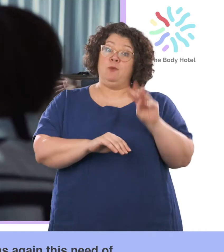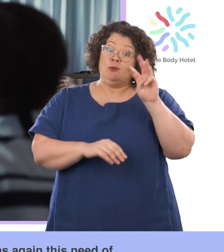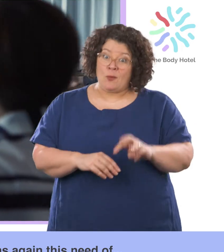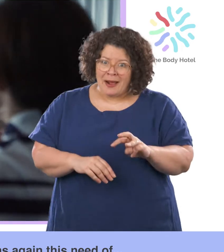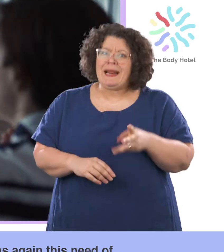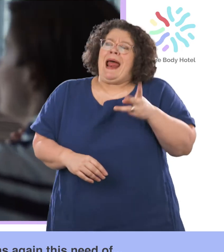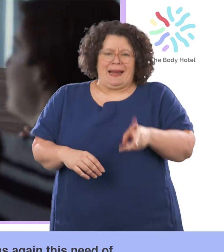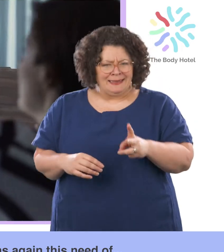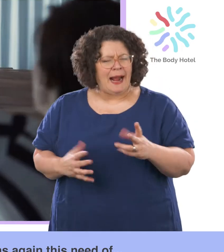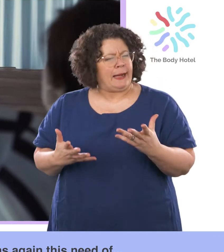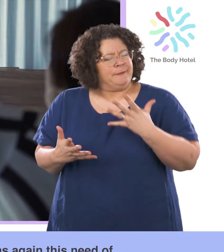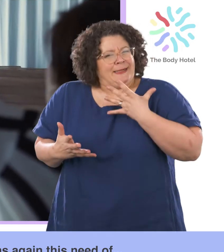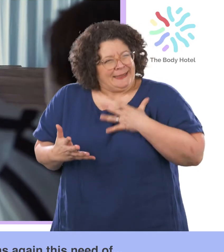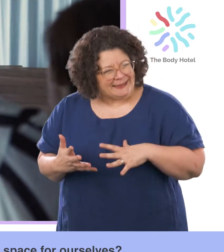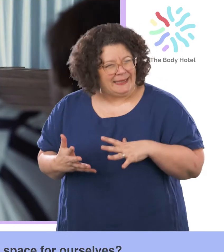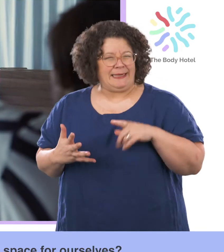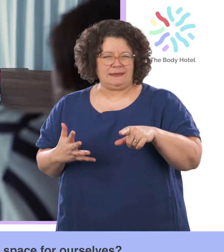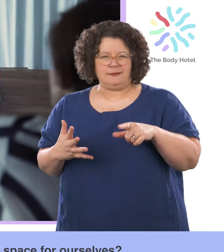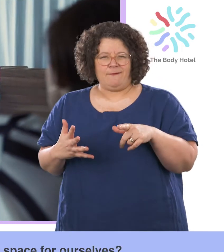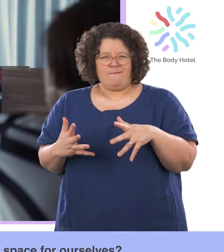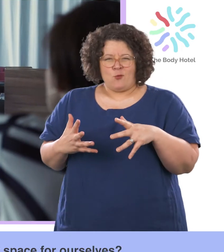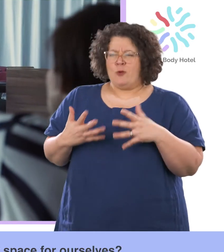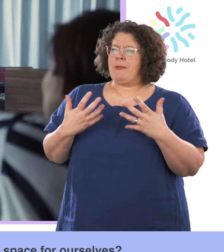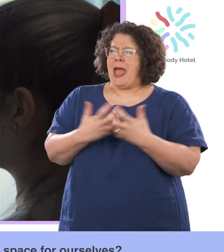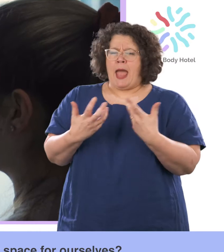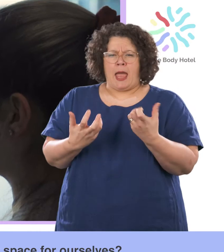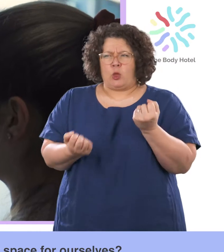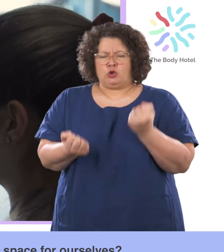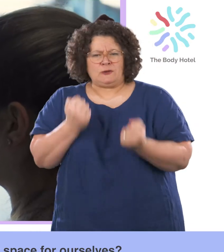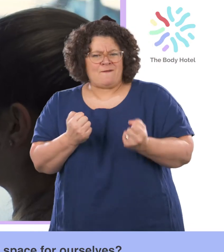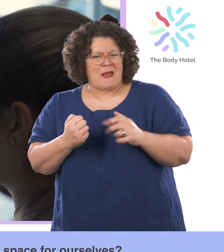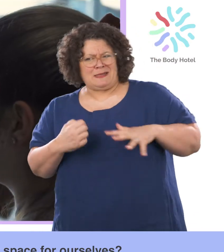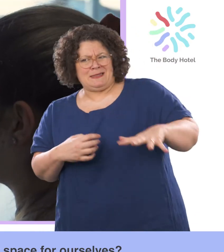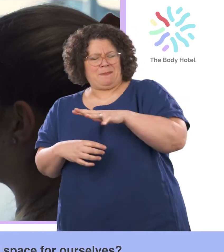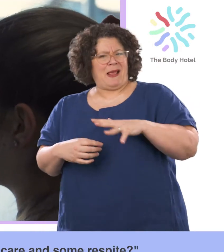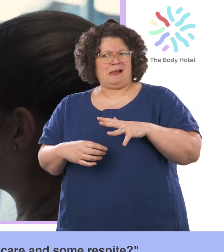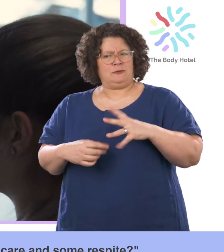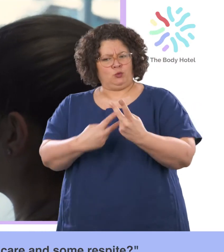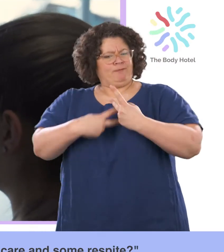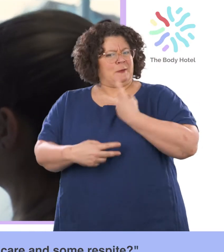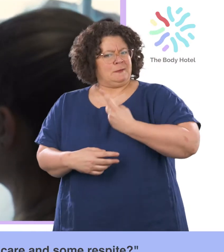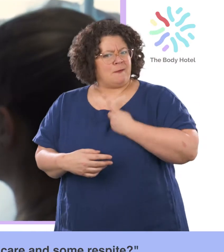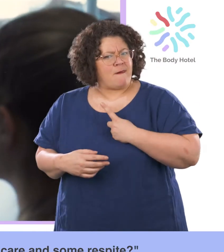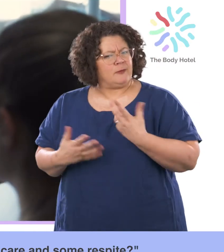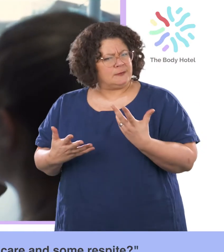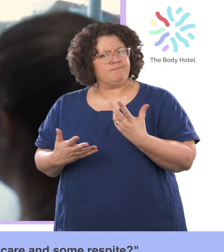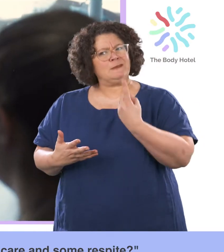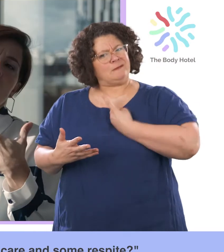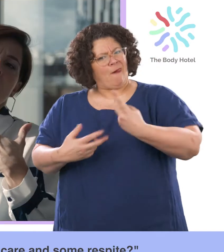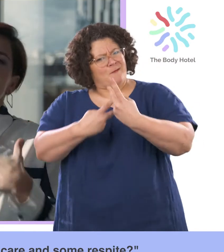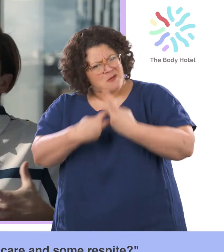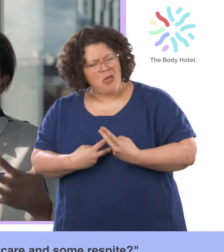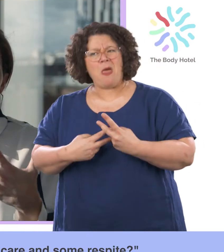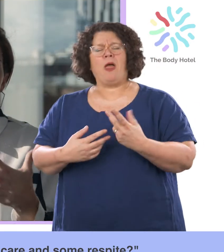was again this need of right how do we justify that space for ourselves how do we justify the need